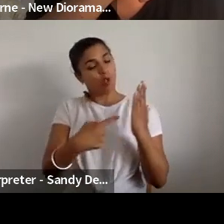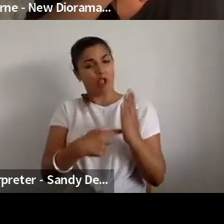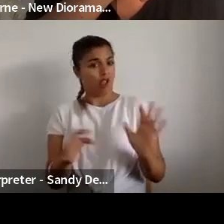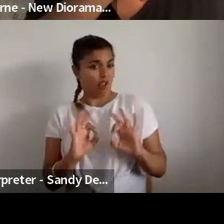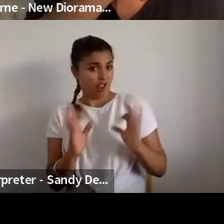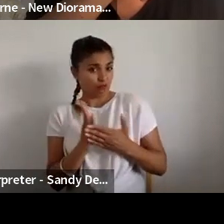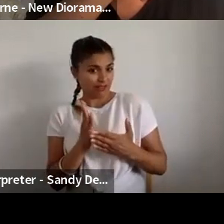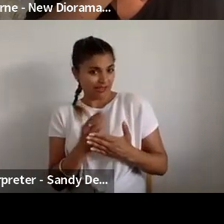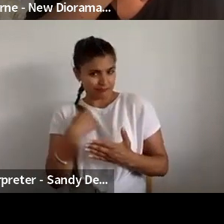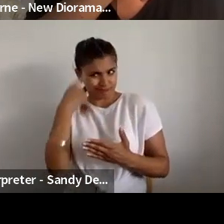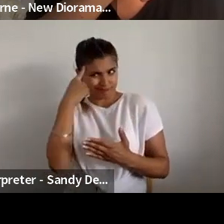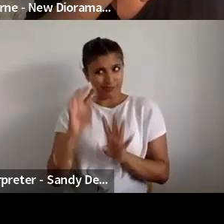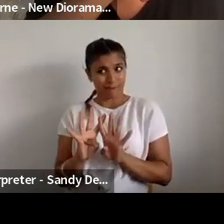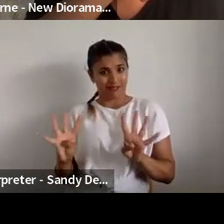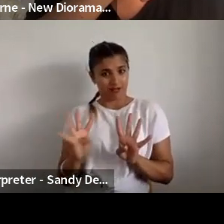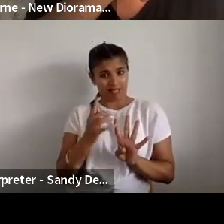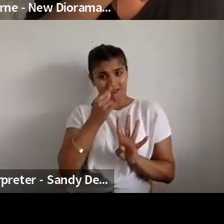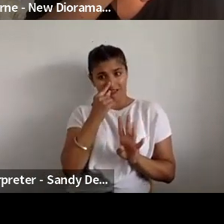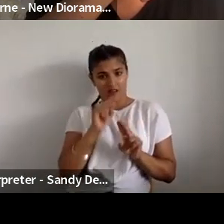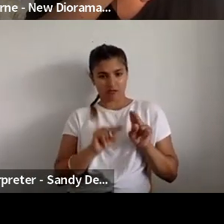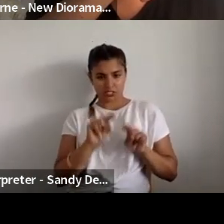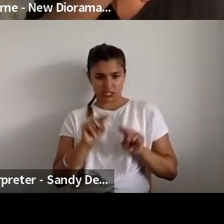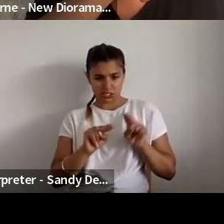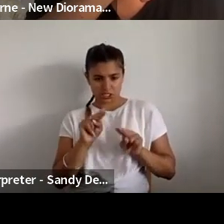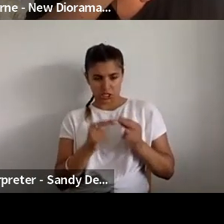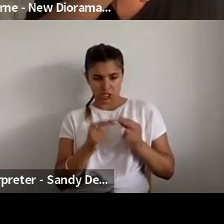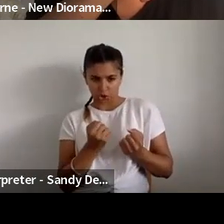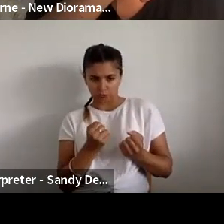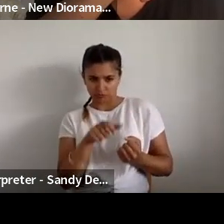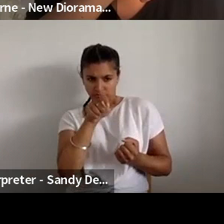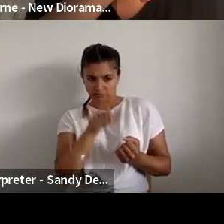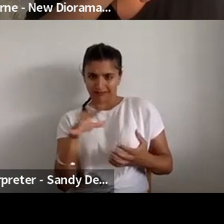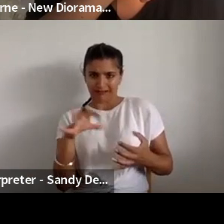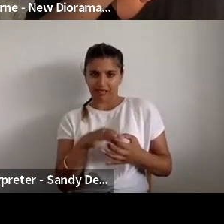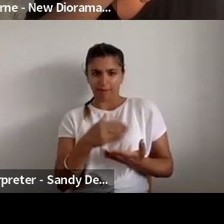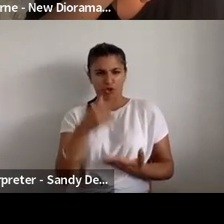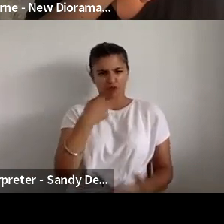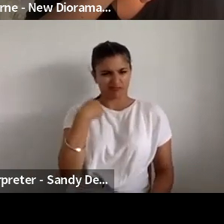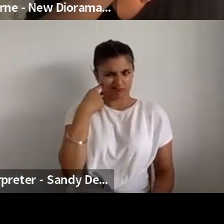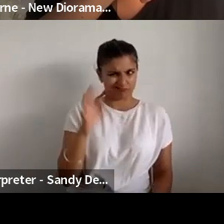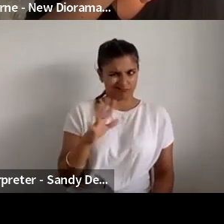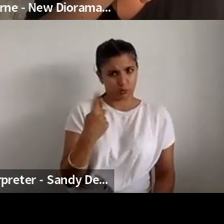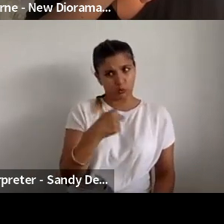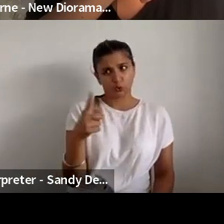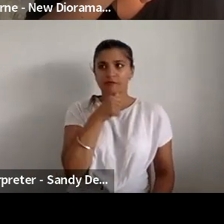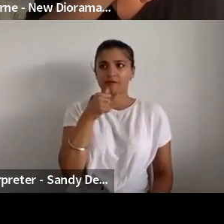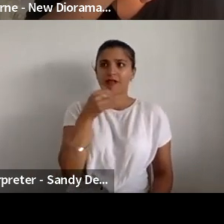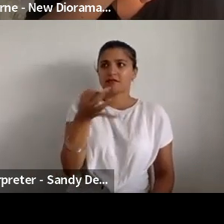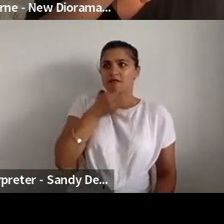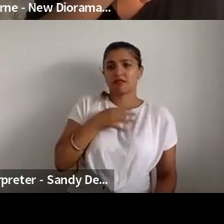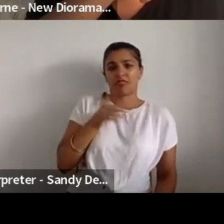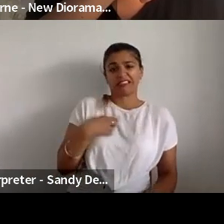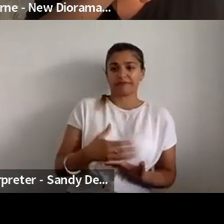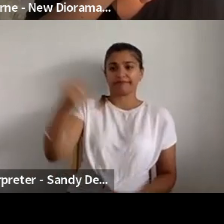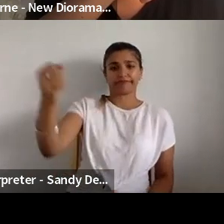a panel could can judge a bursary. Just again, it's like whoever asks most nicely. There's not I'm not really sure how that